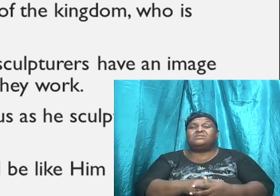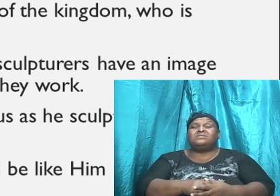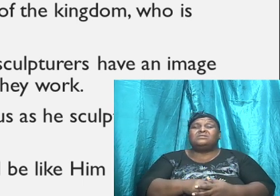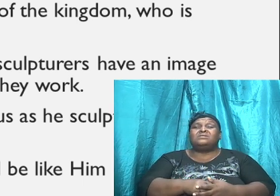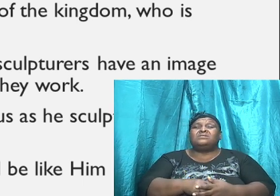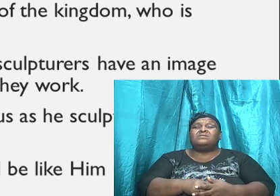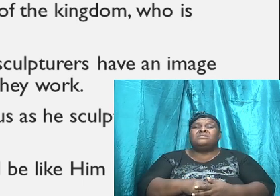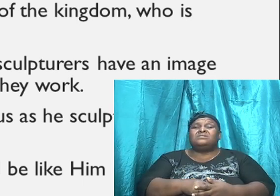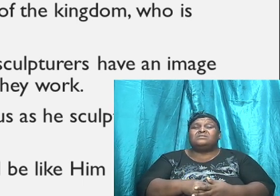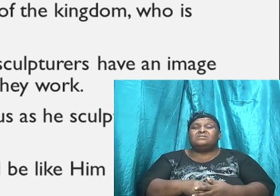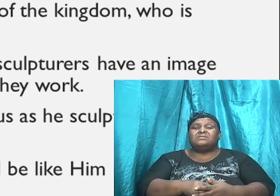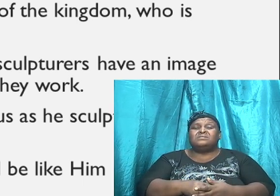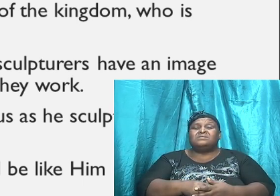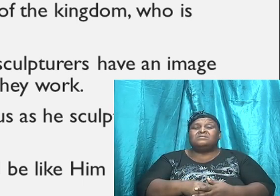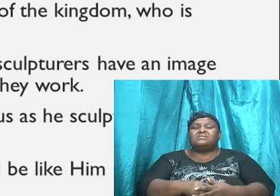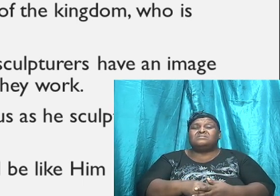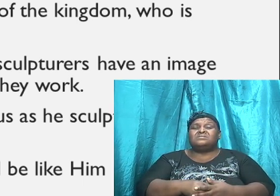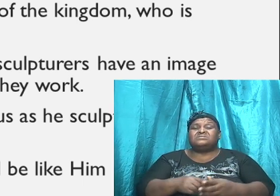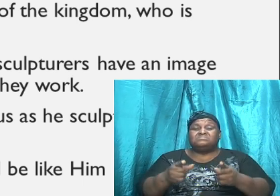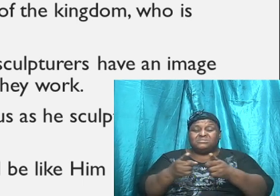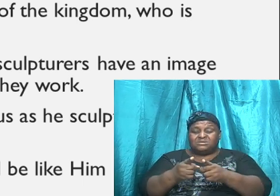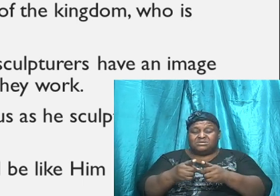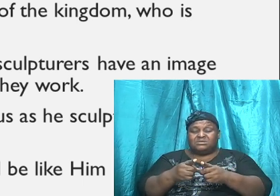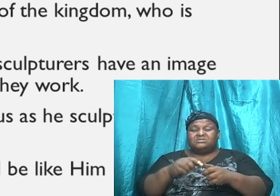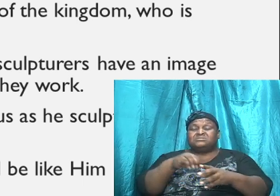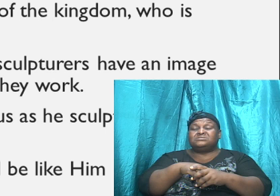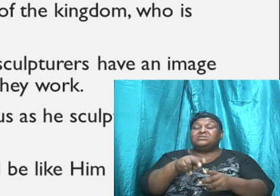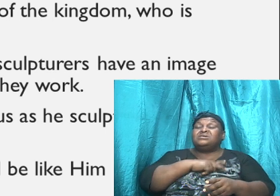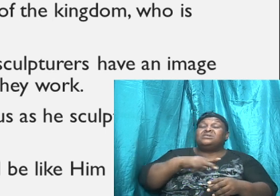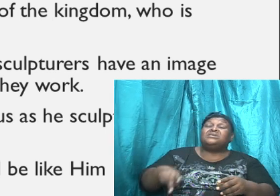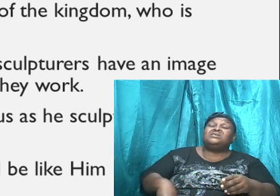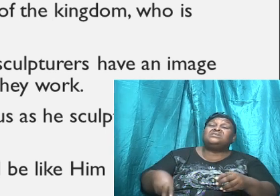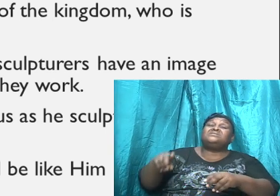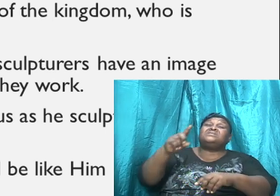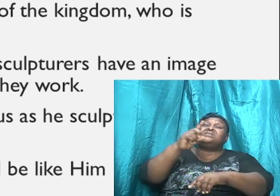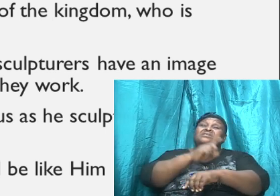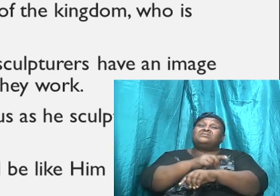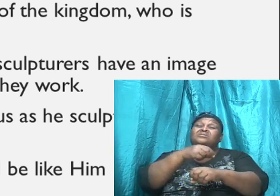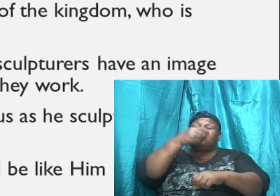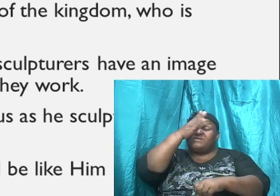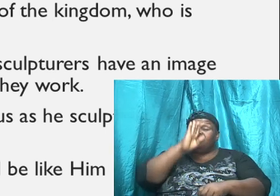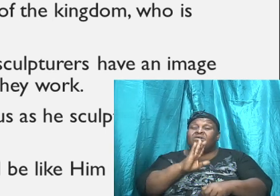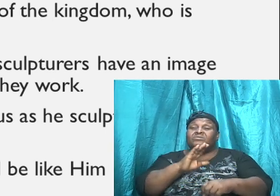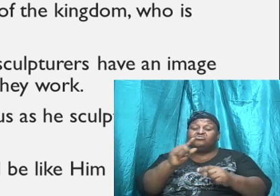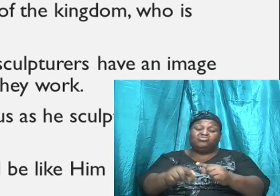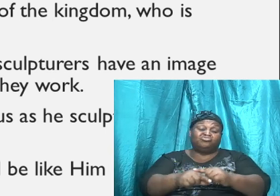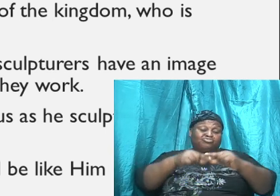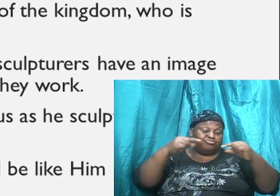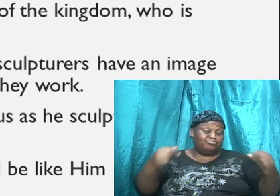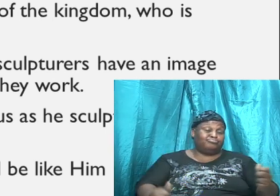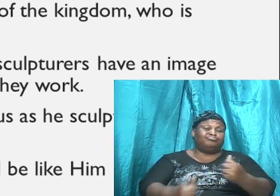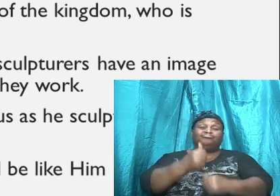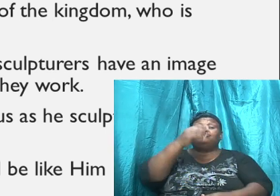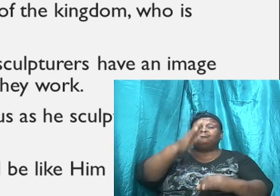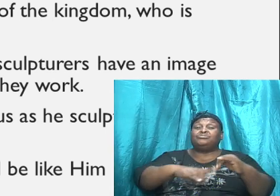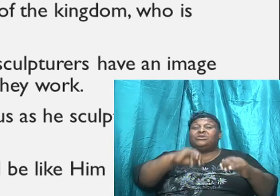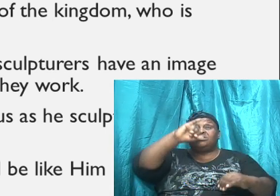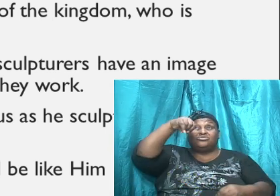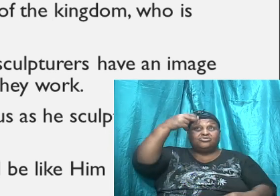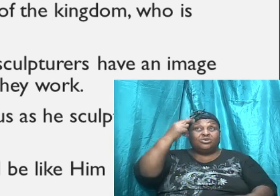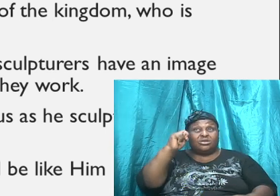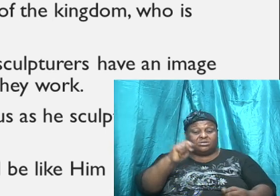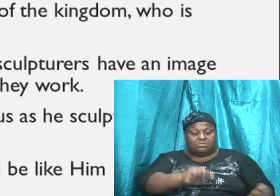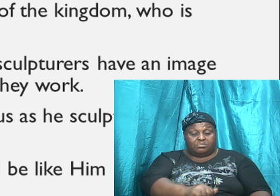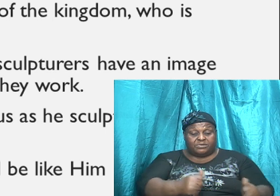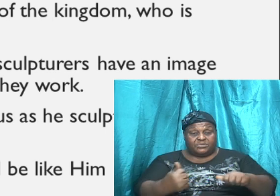least in the kingdom of God was greater than John. So,